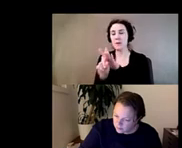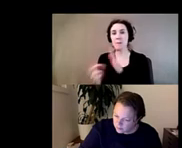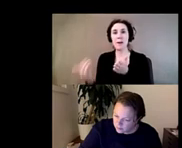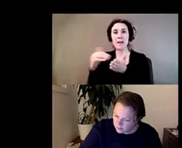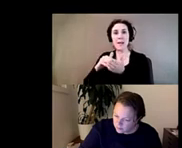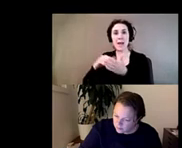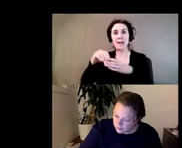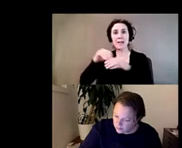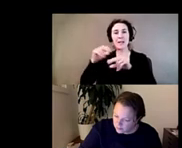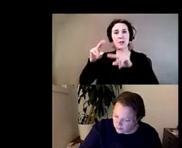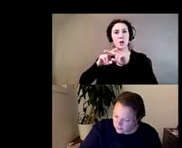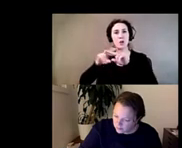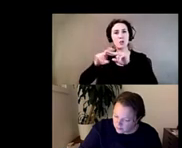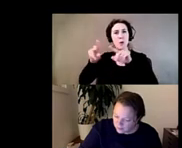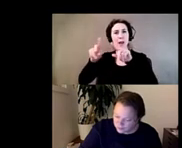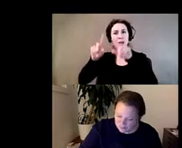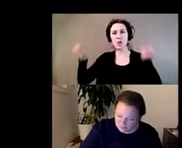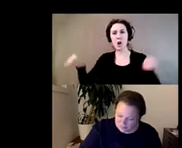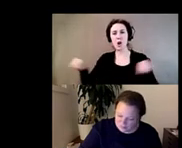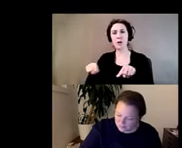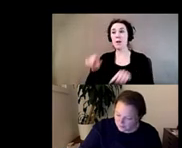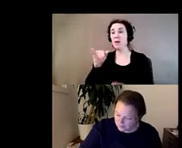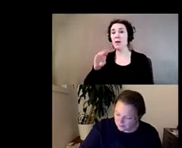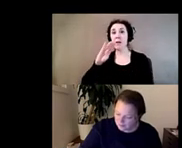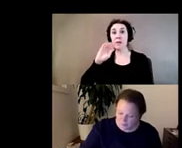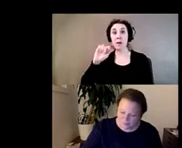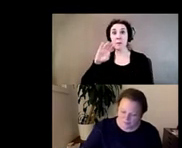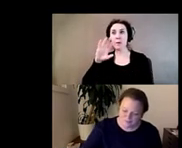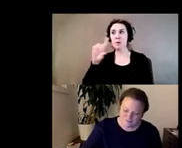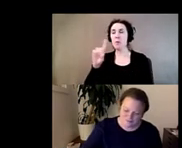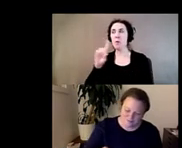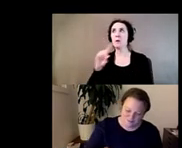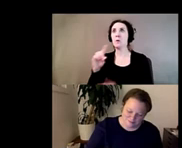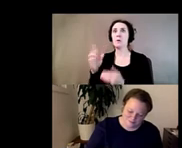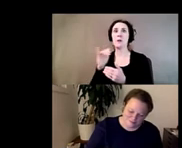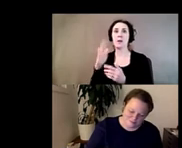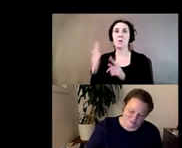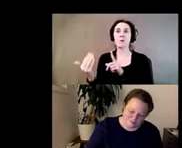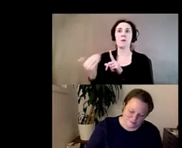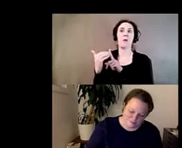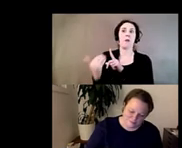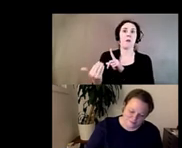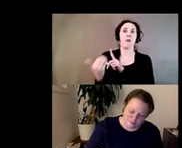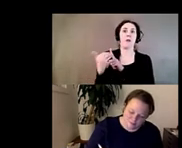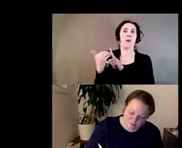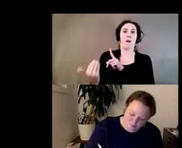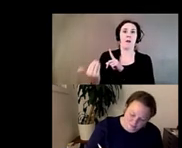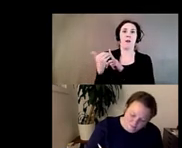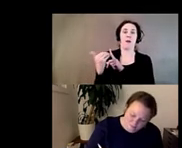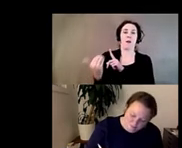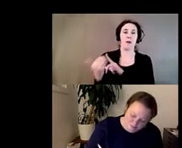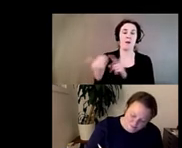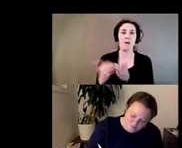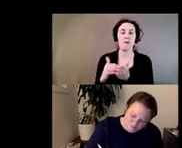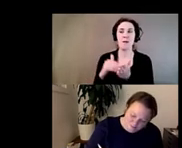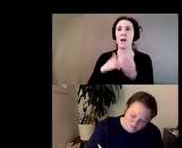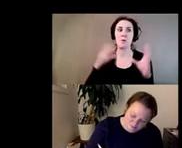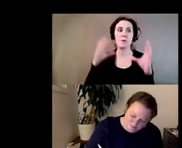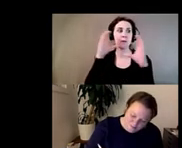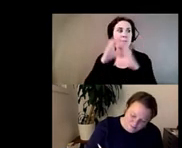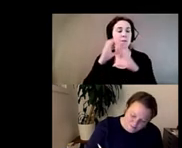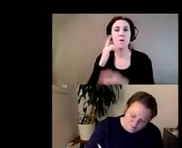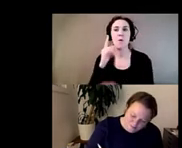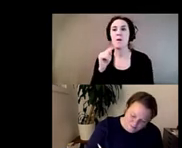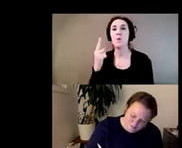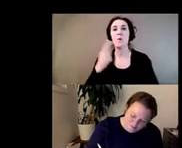became so sort of obsessed with that billboard which at that point i thought was haunting me um that i just started looking for it and lo and behold one day i was